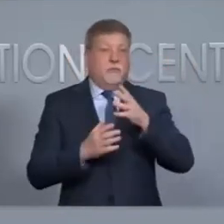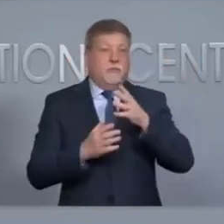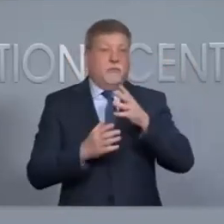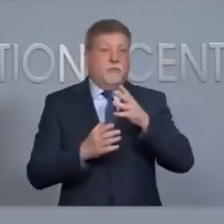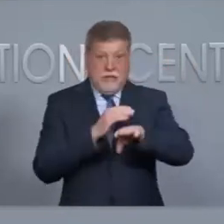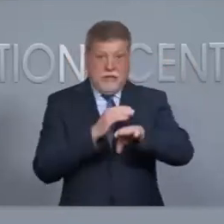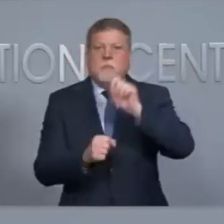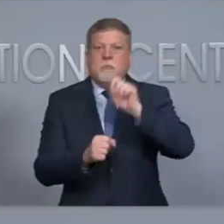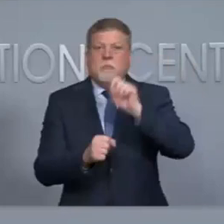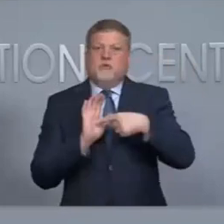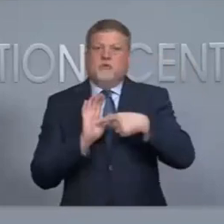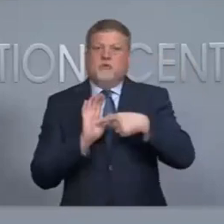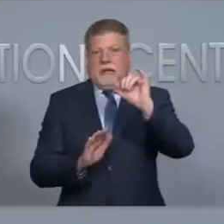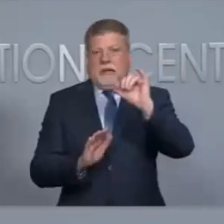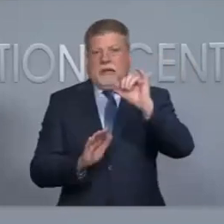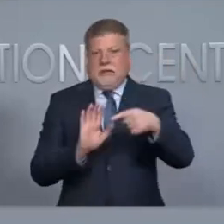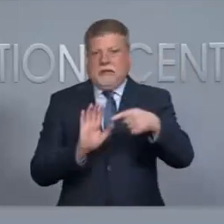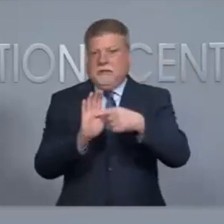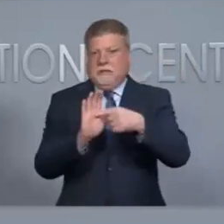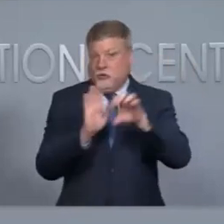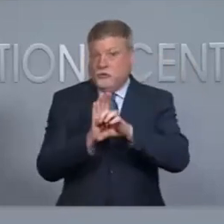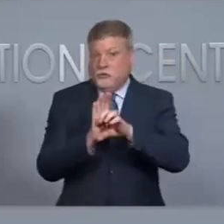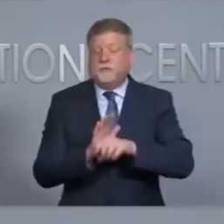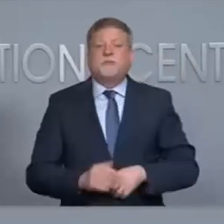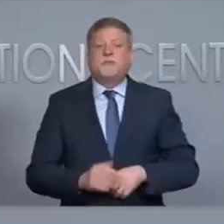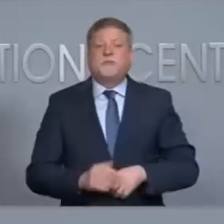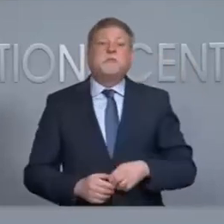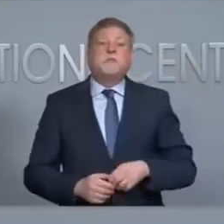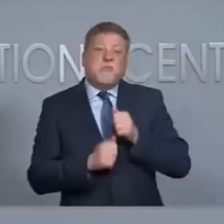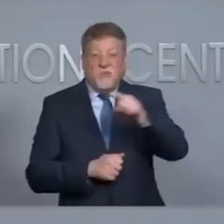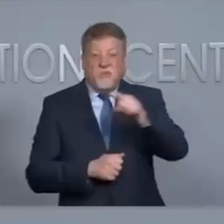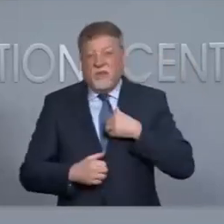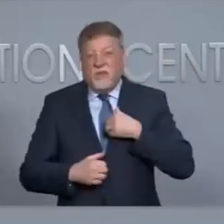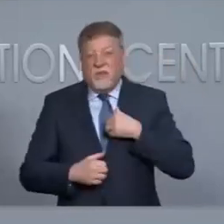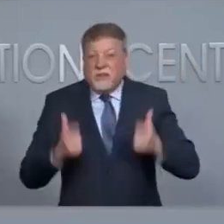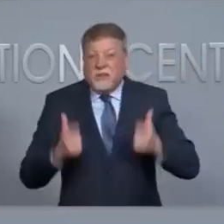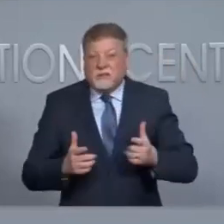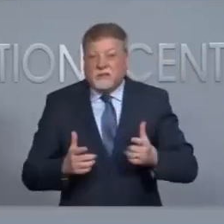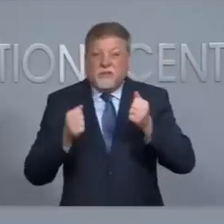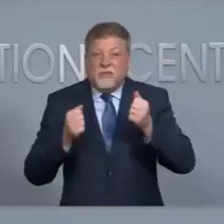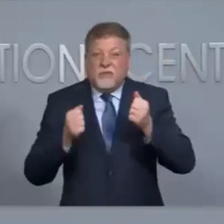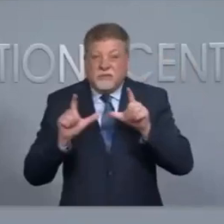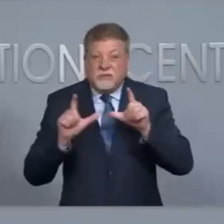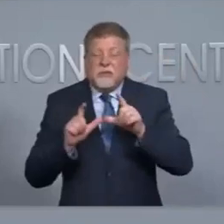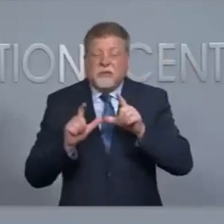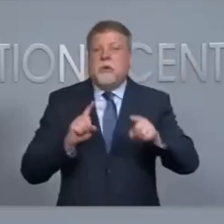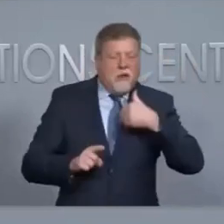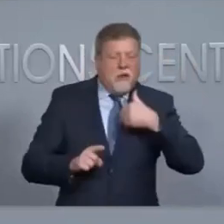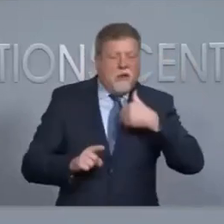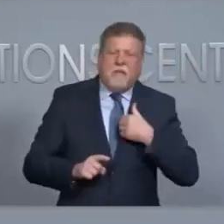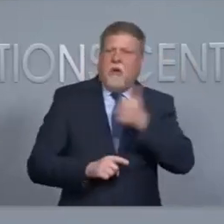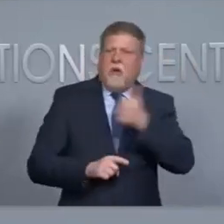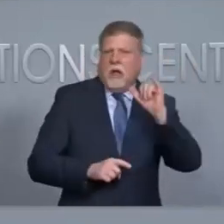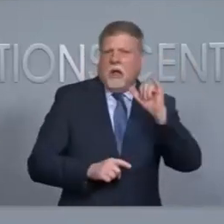when you check in to vote. Most voters will simply show their driver's license, but there are many other acceptable photo IDs.